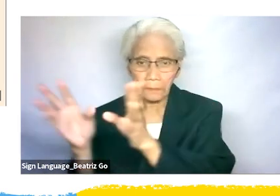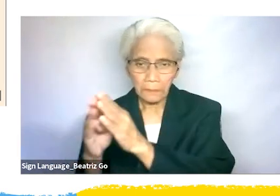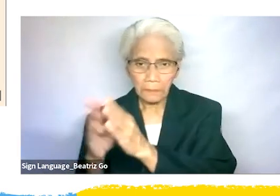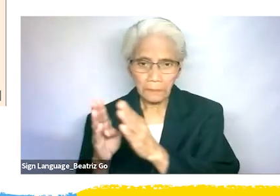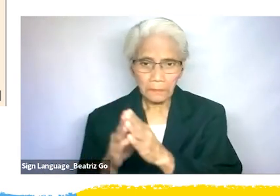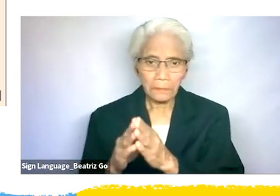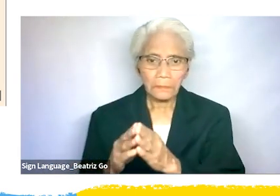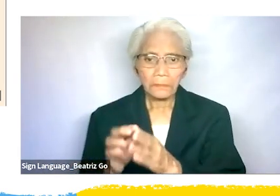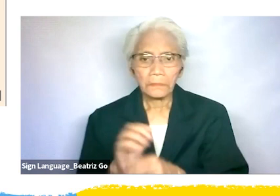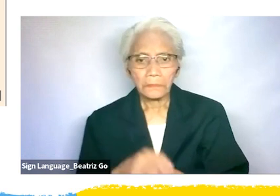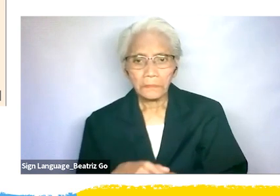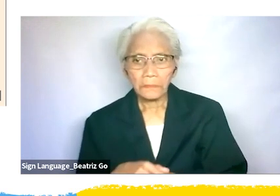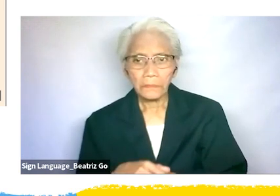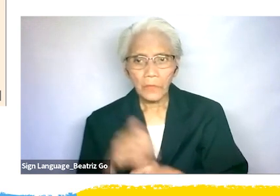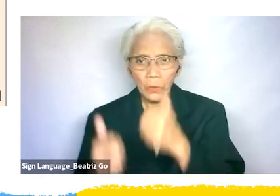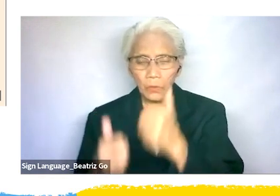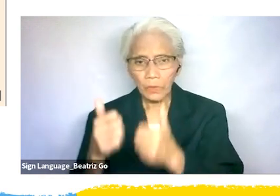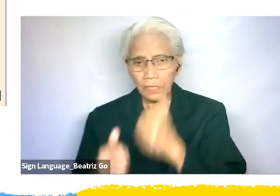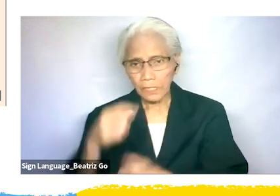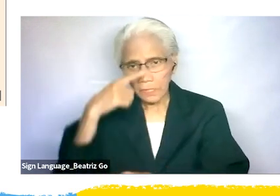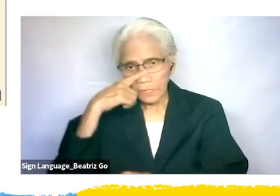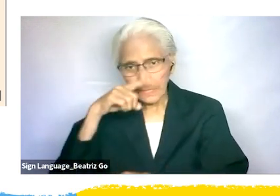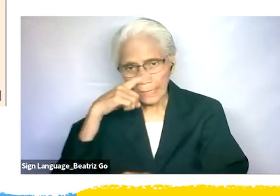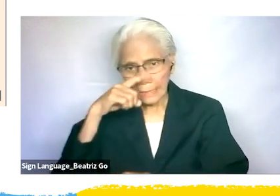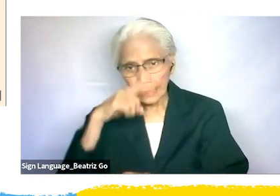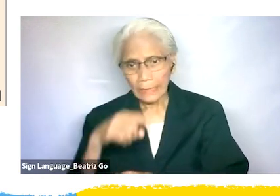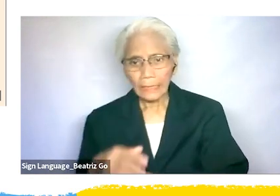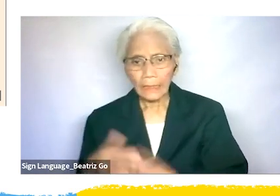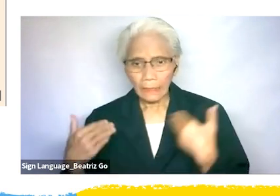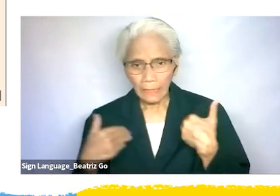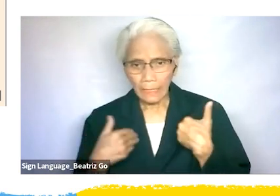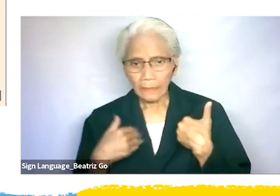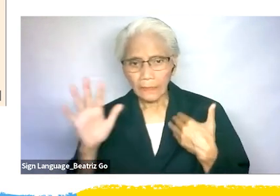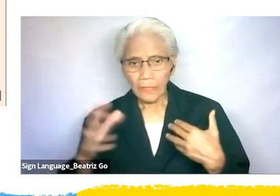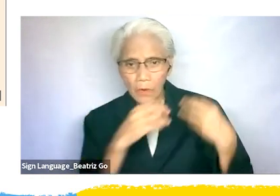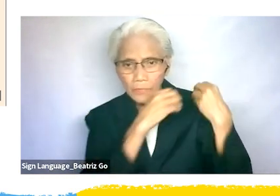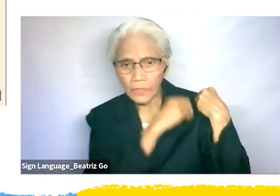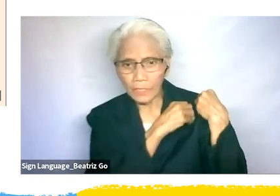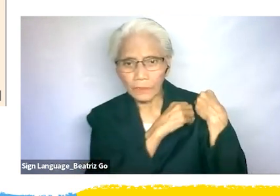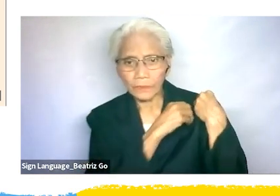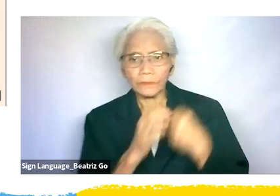of the Child to which Thailand in a party and has obligation to comply.